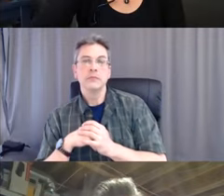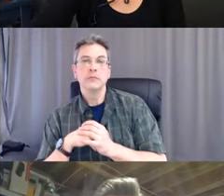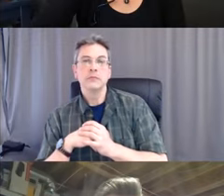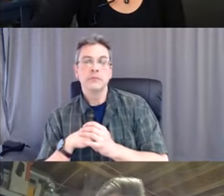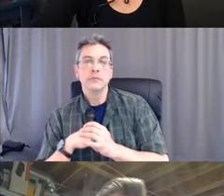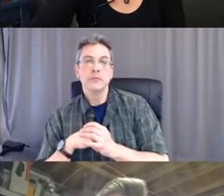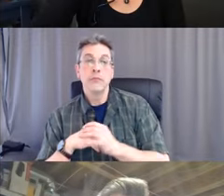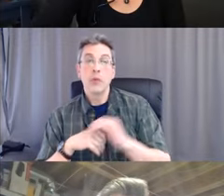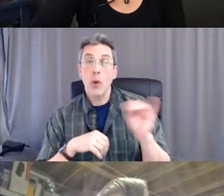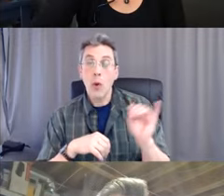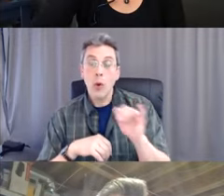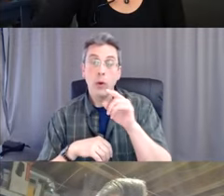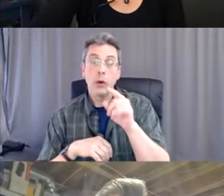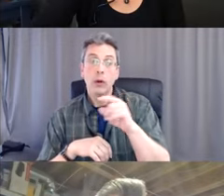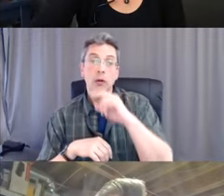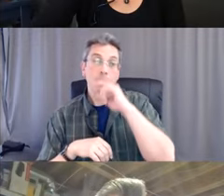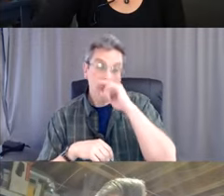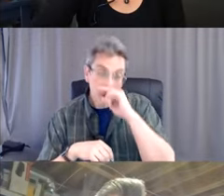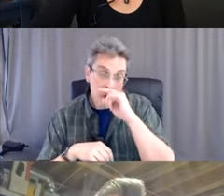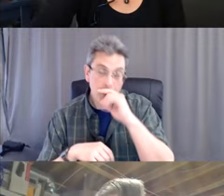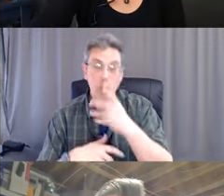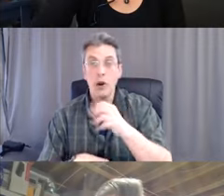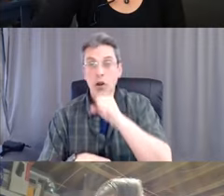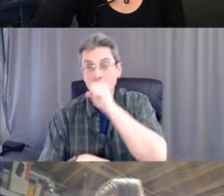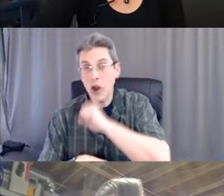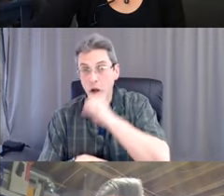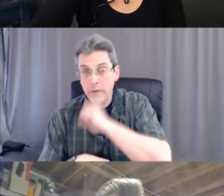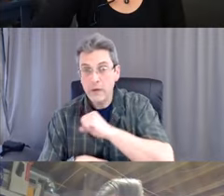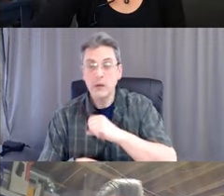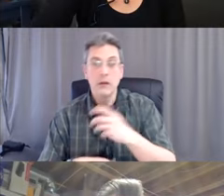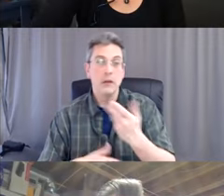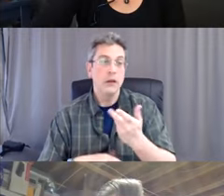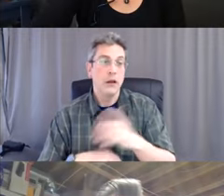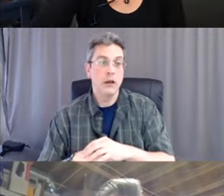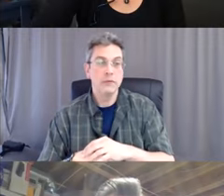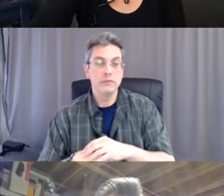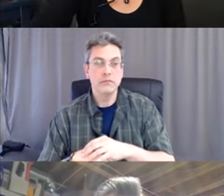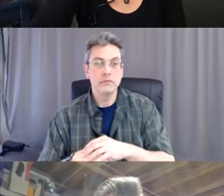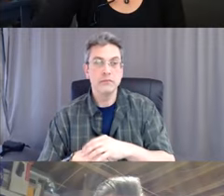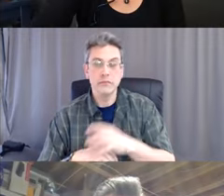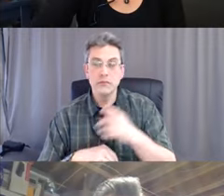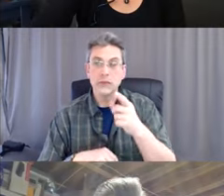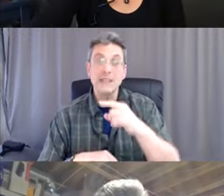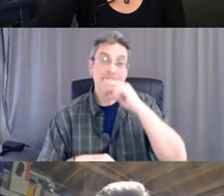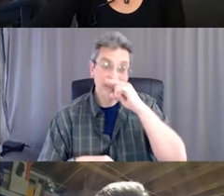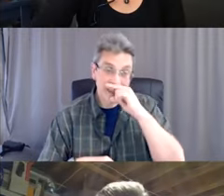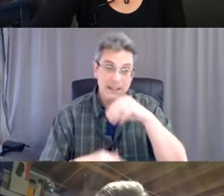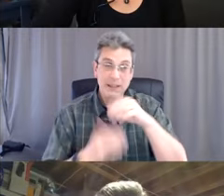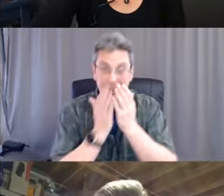After blowing your nose or coughing into your hands, sneezing. Before touching your face.